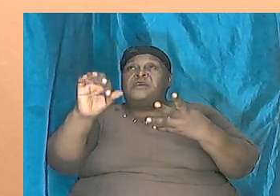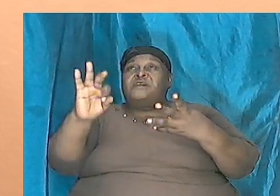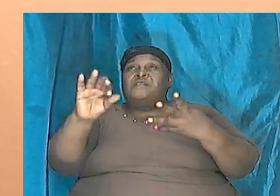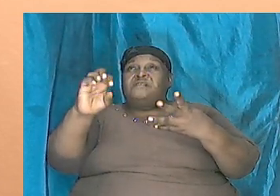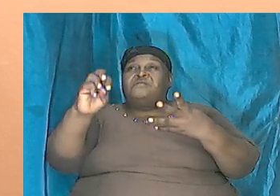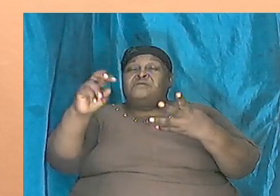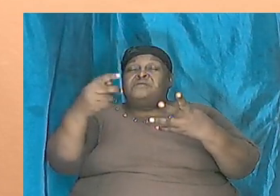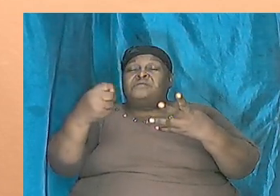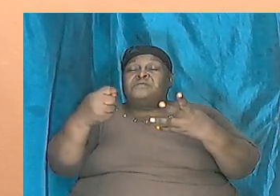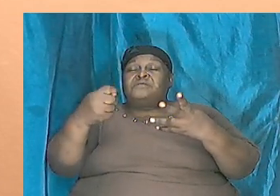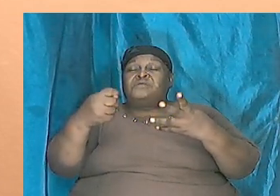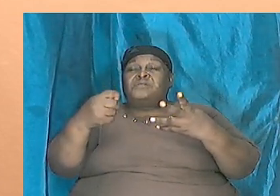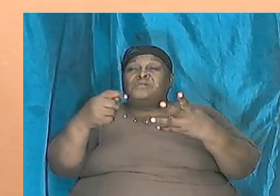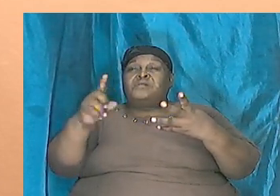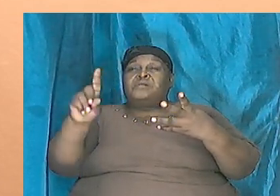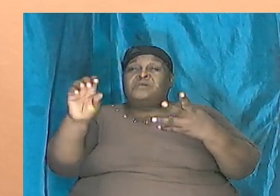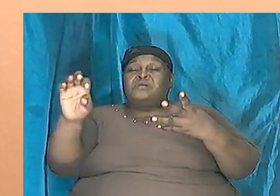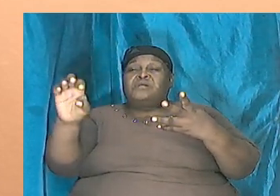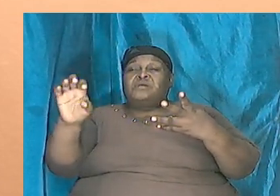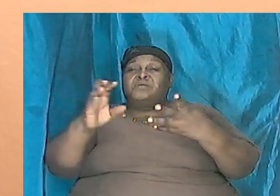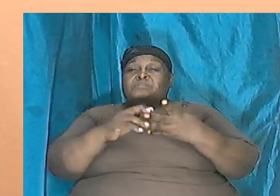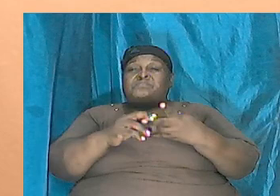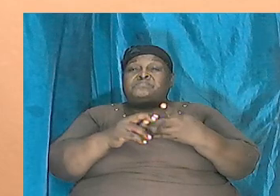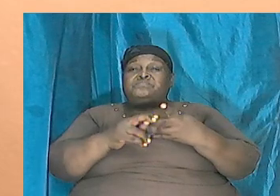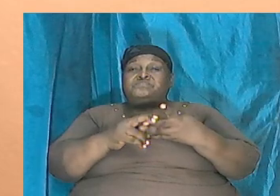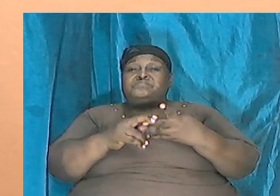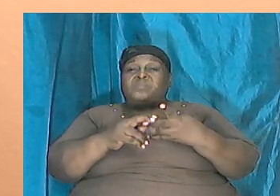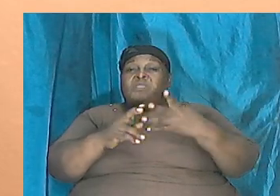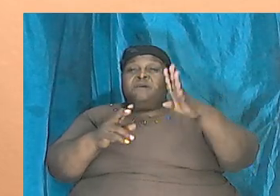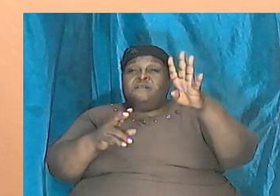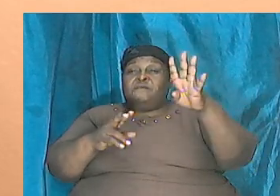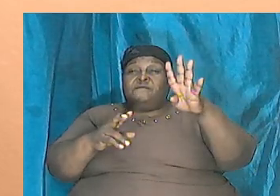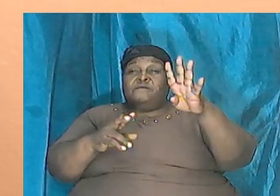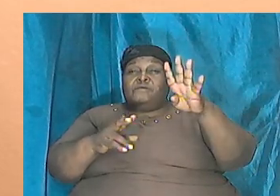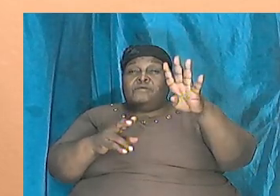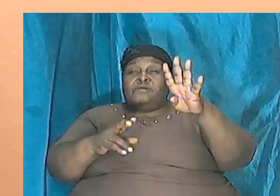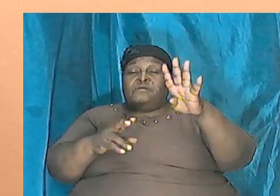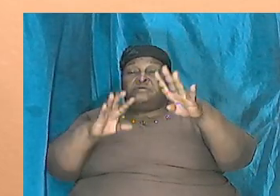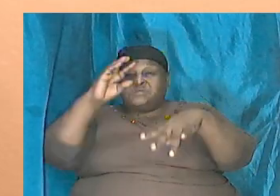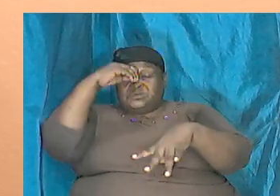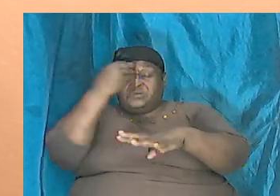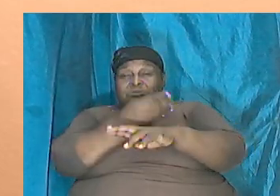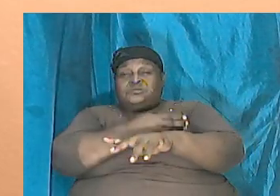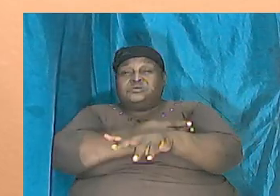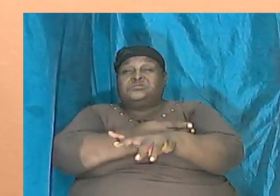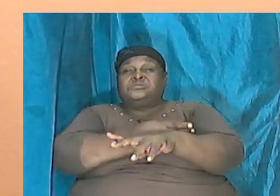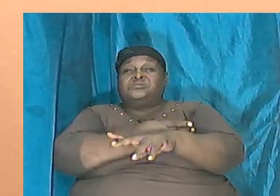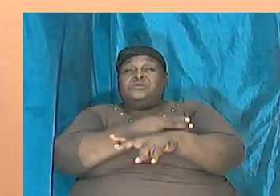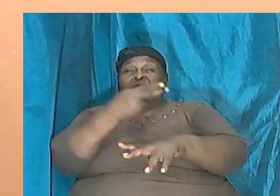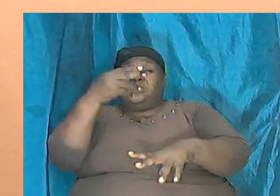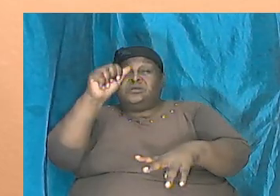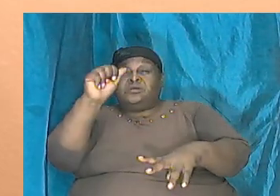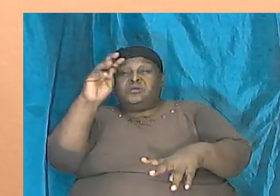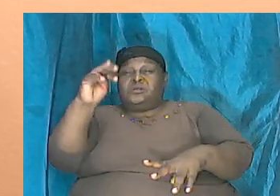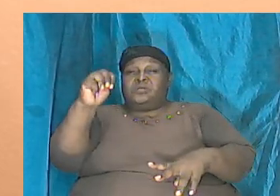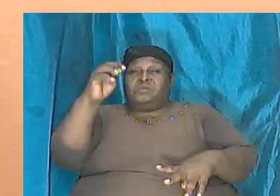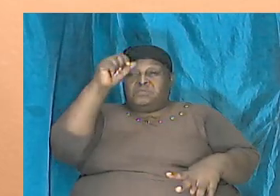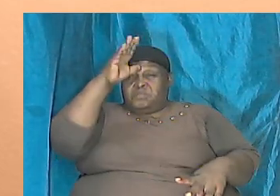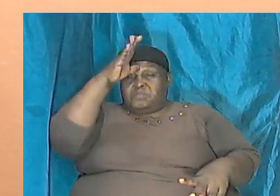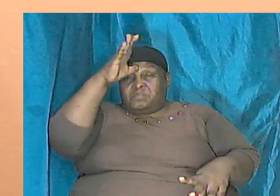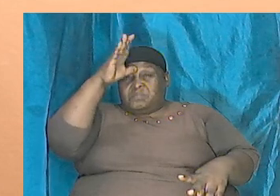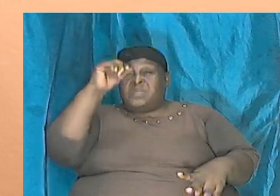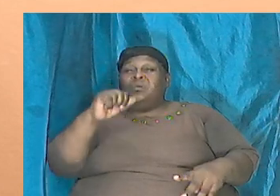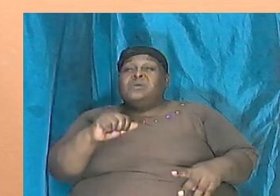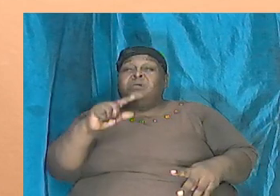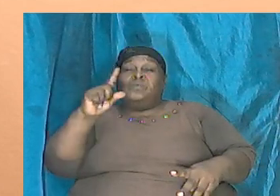the pronunciation I'll get that for us but he had four sons and one of them was the